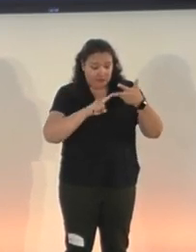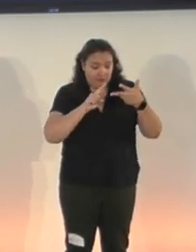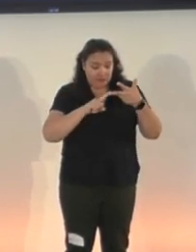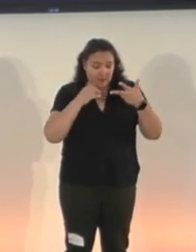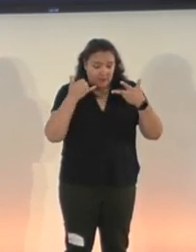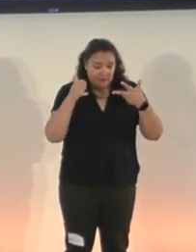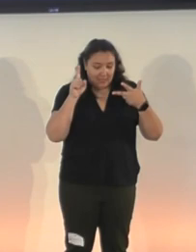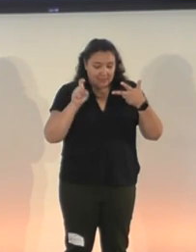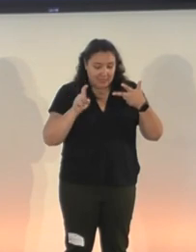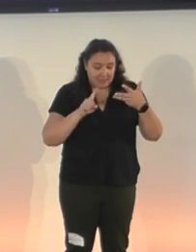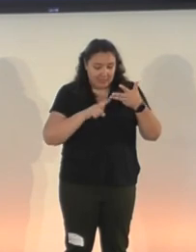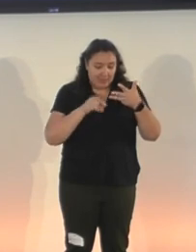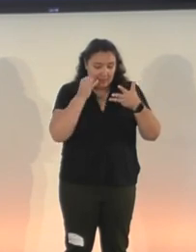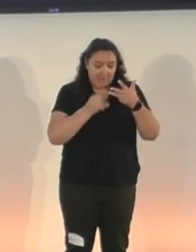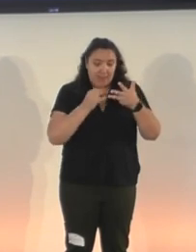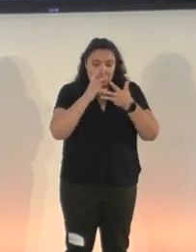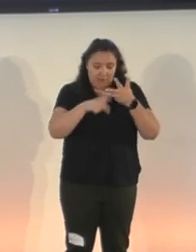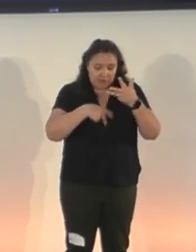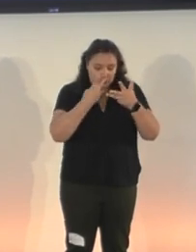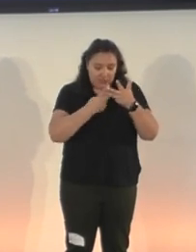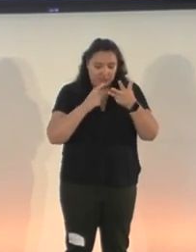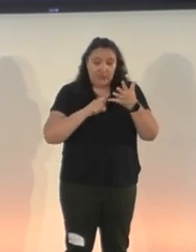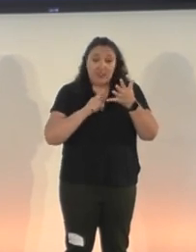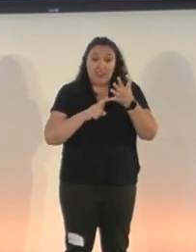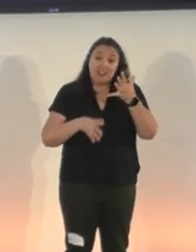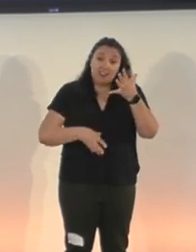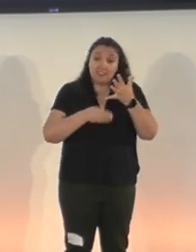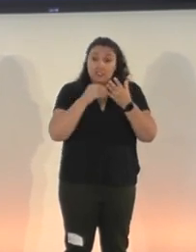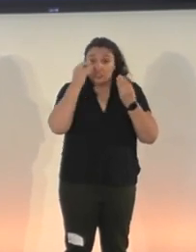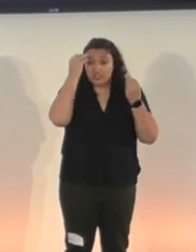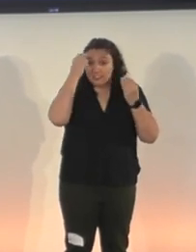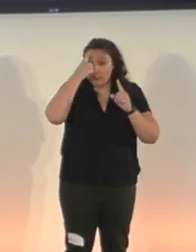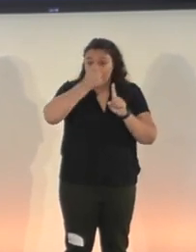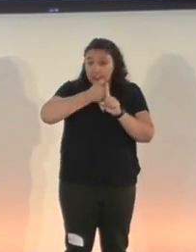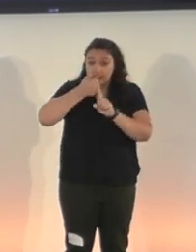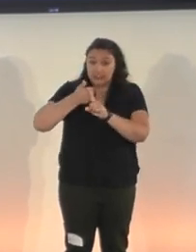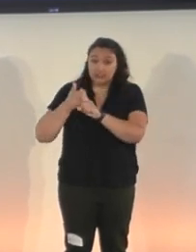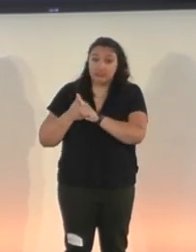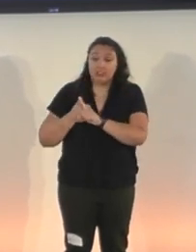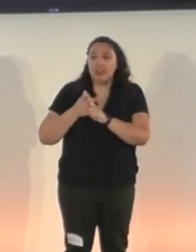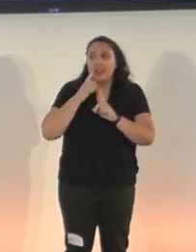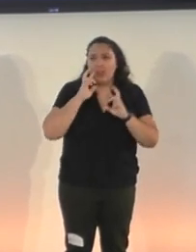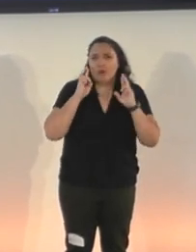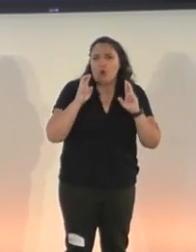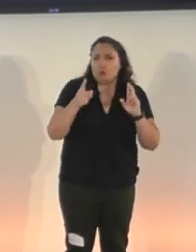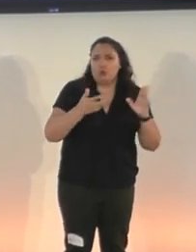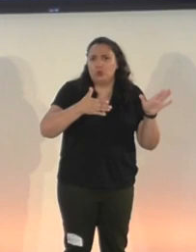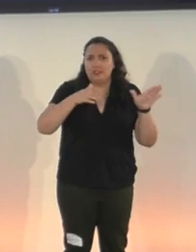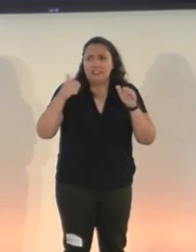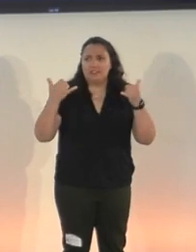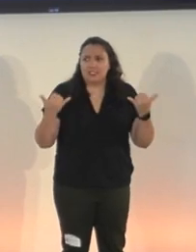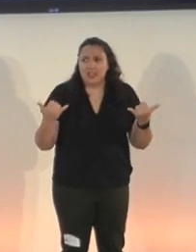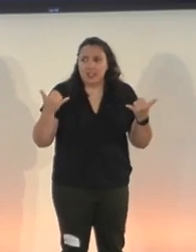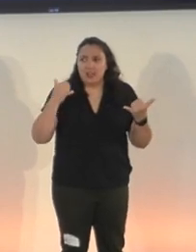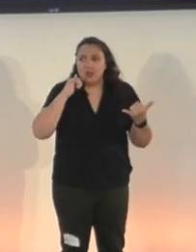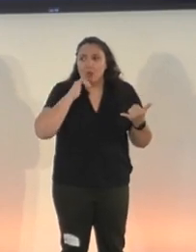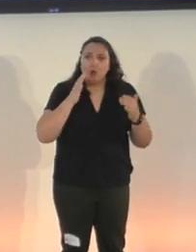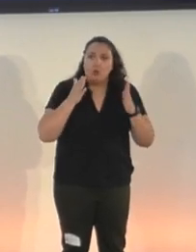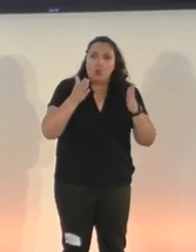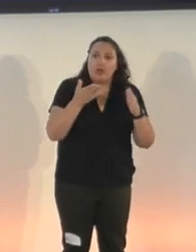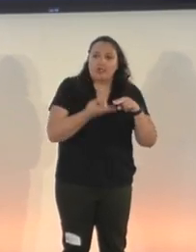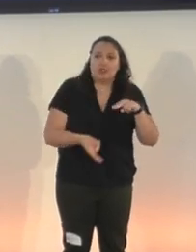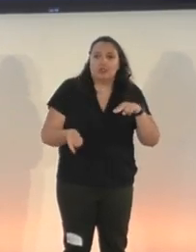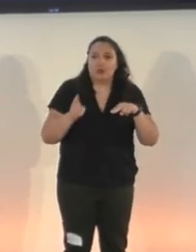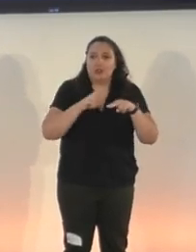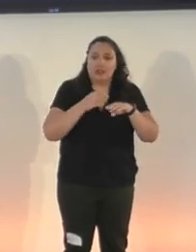the final version, and additional considerations for you all. And we hope that you leave here today with ways to improve your